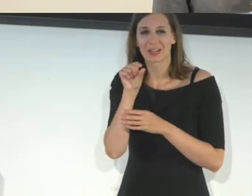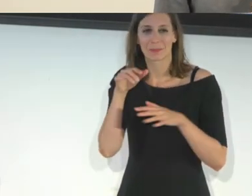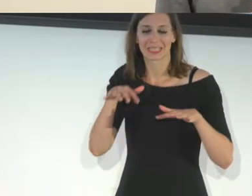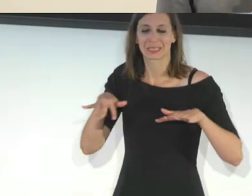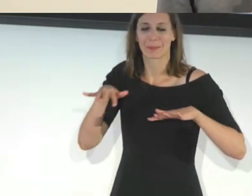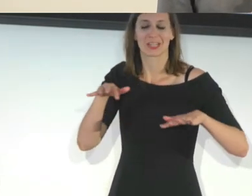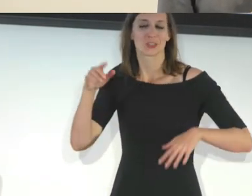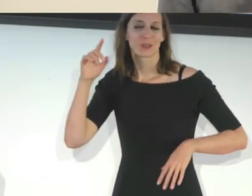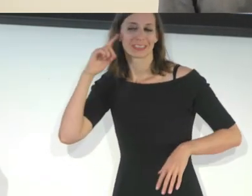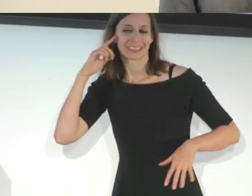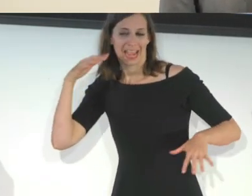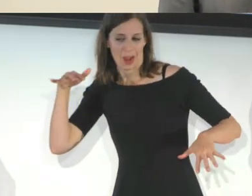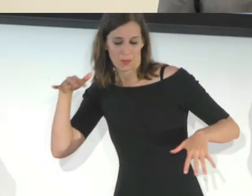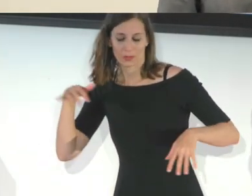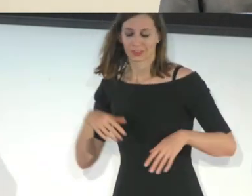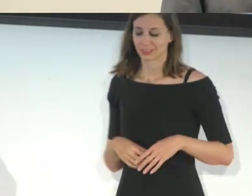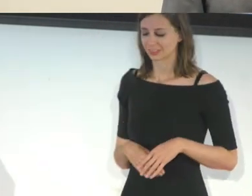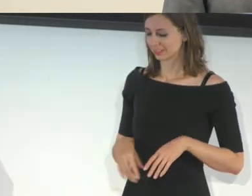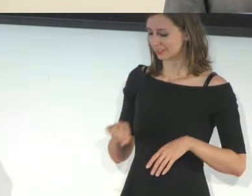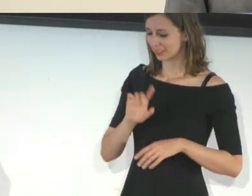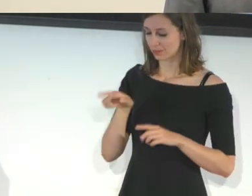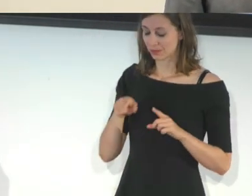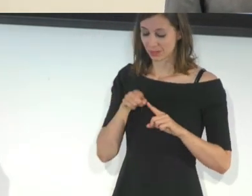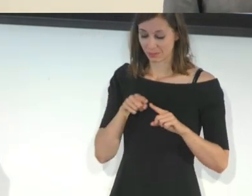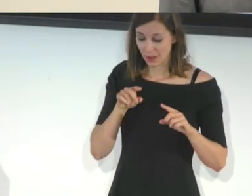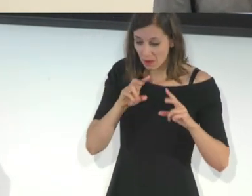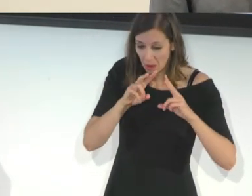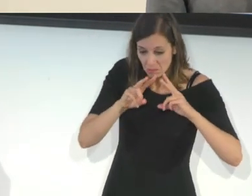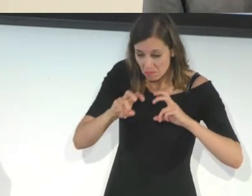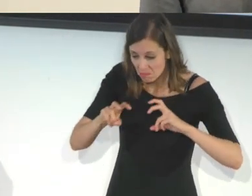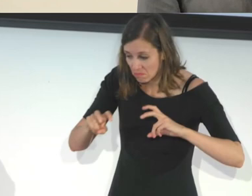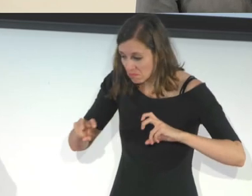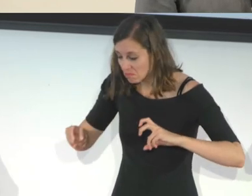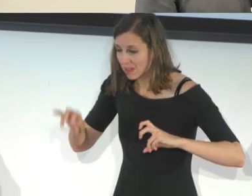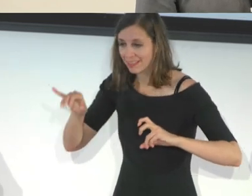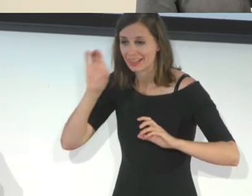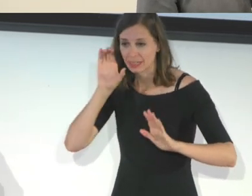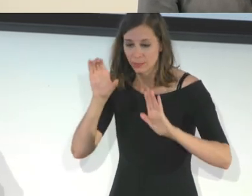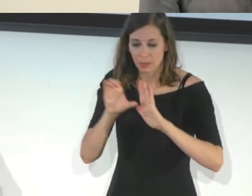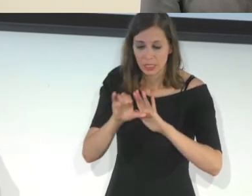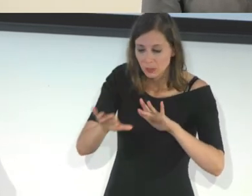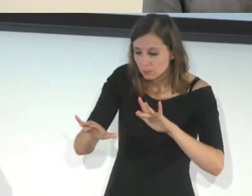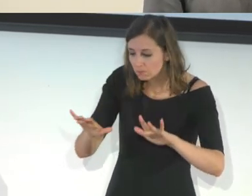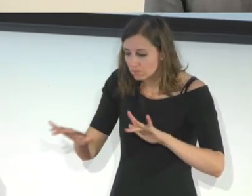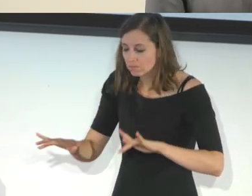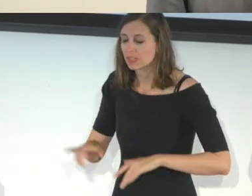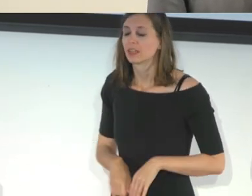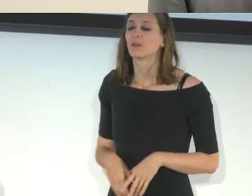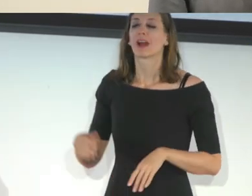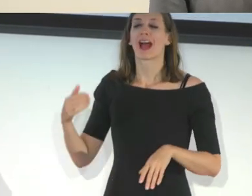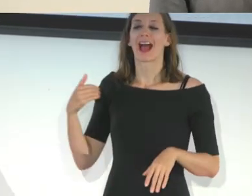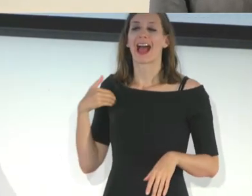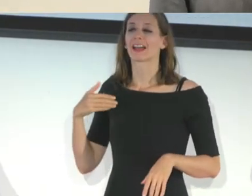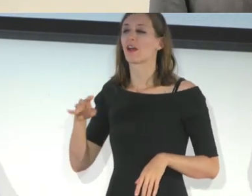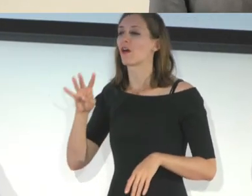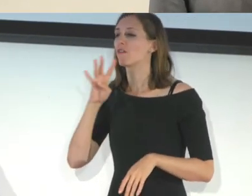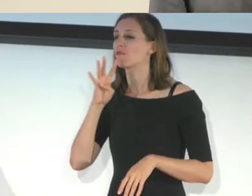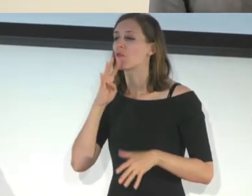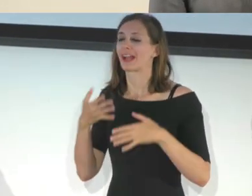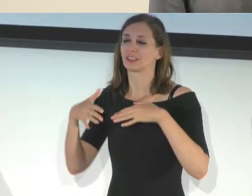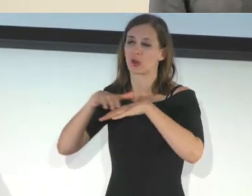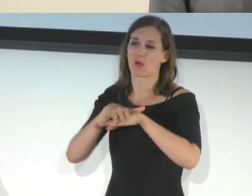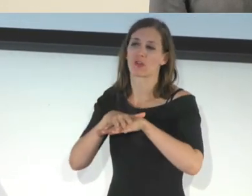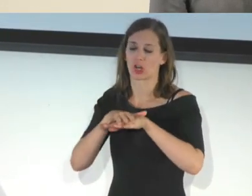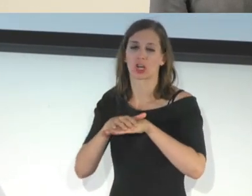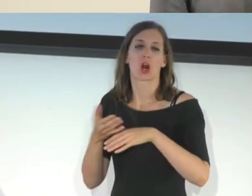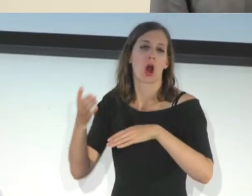When Jeffrey was exploring the around the image. And this is using we had voiceover turned on on the iPhone as well. And